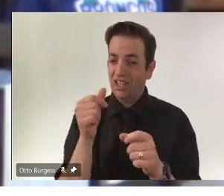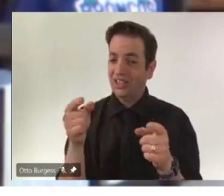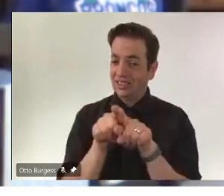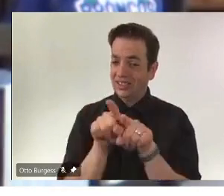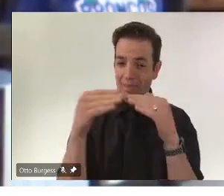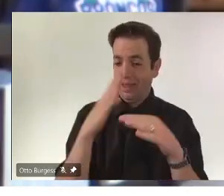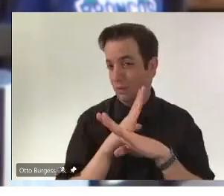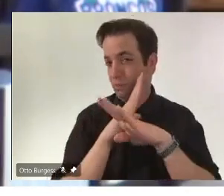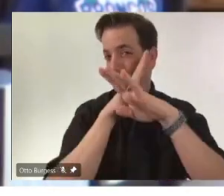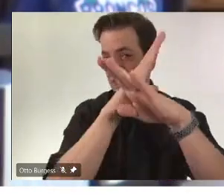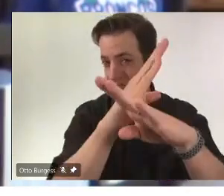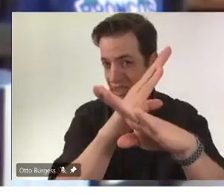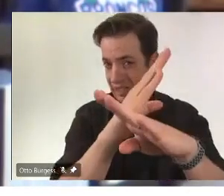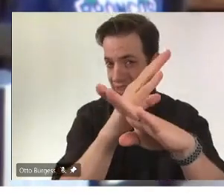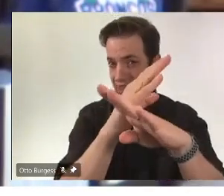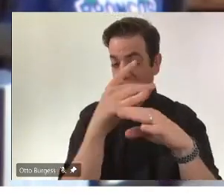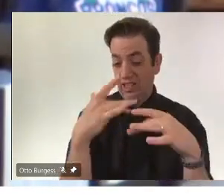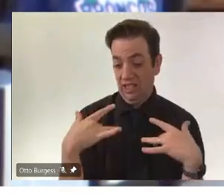affecting those who live there?